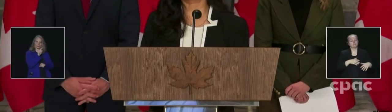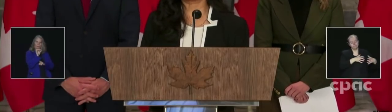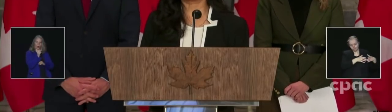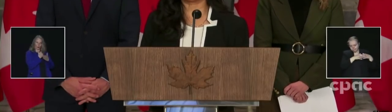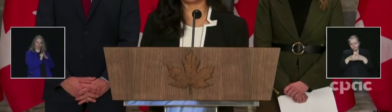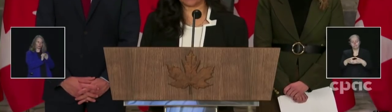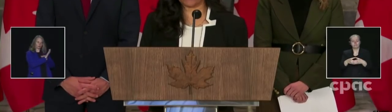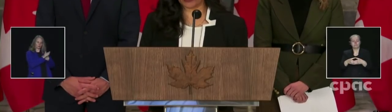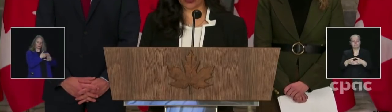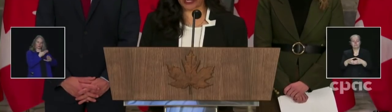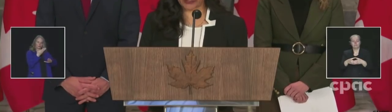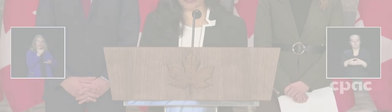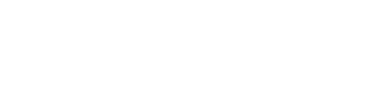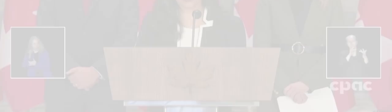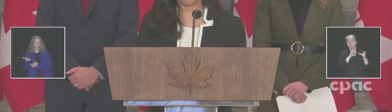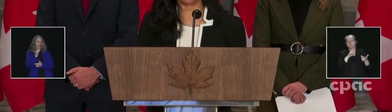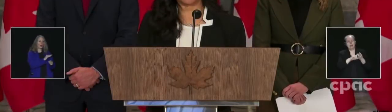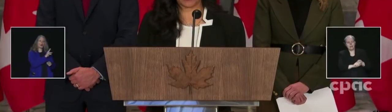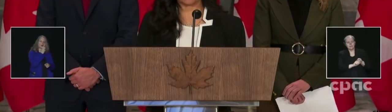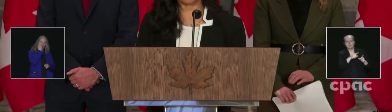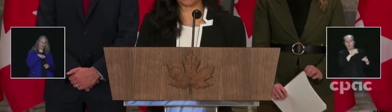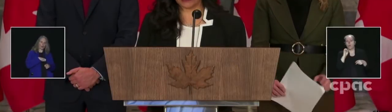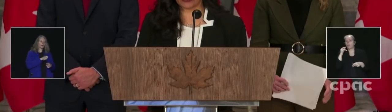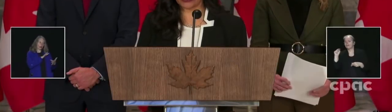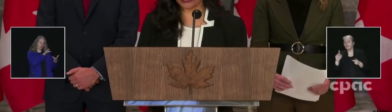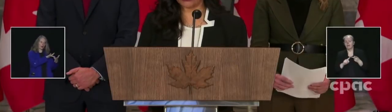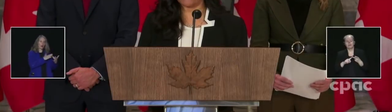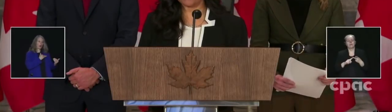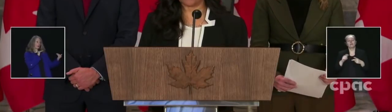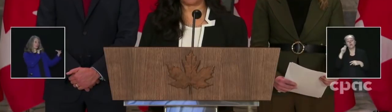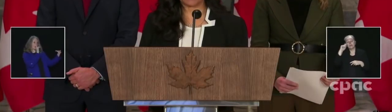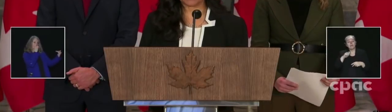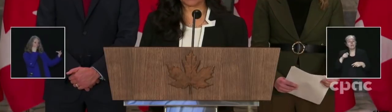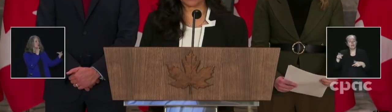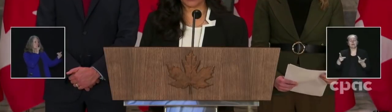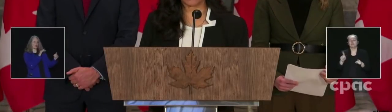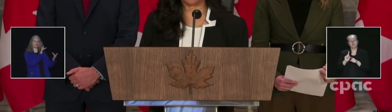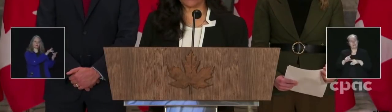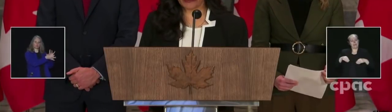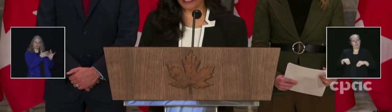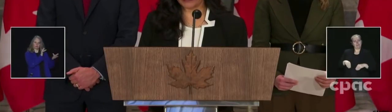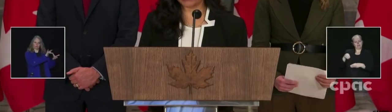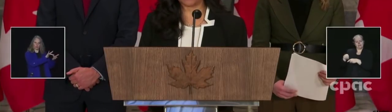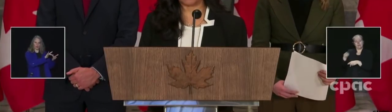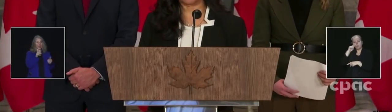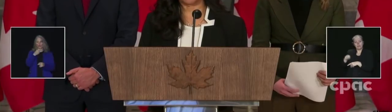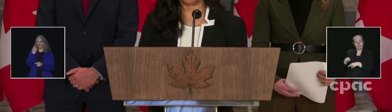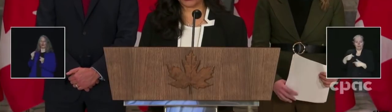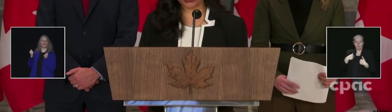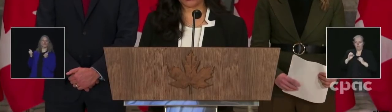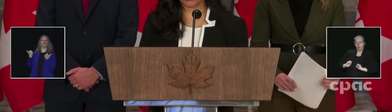should they be required. We cannot allow Putin to redraw maps and to rewrite history